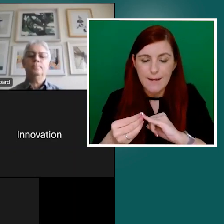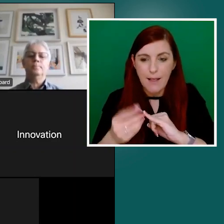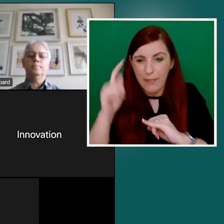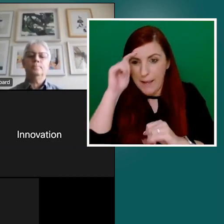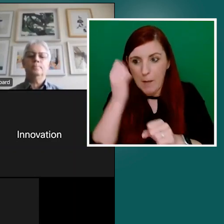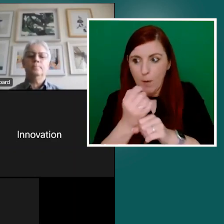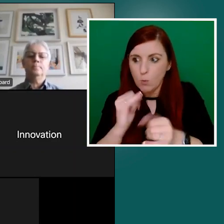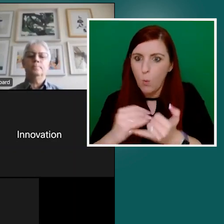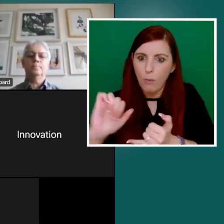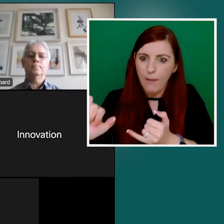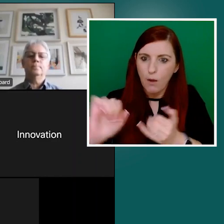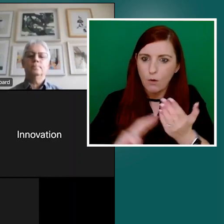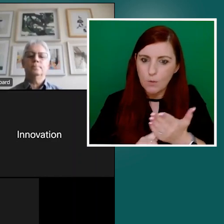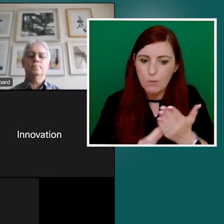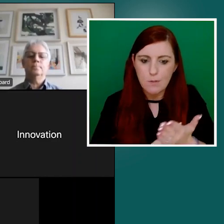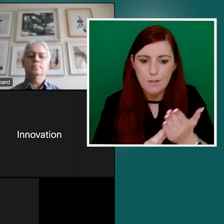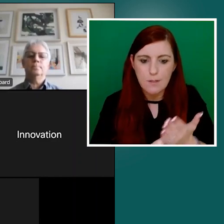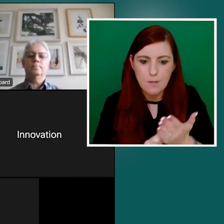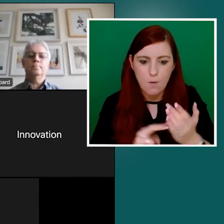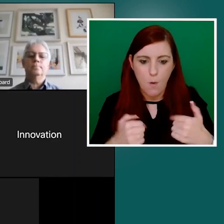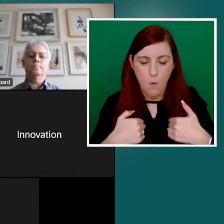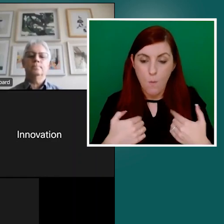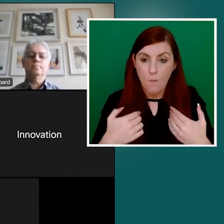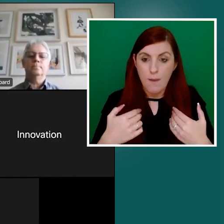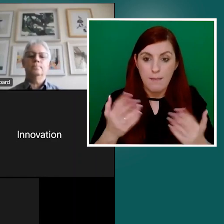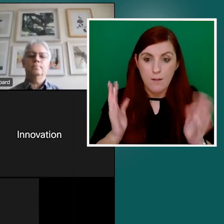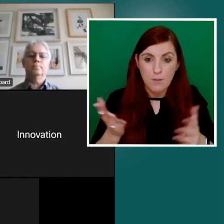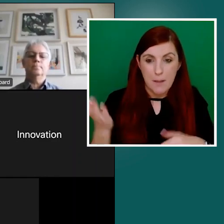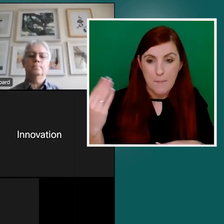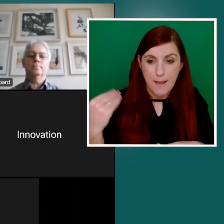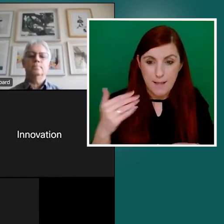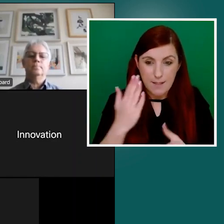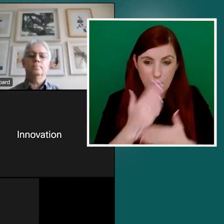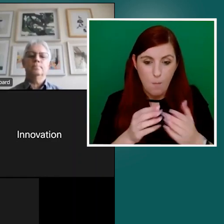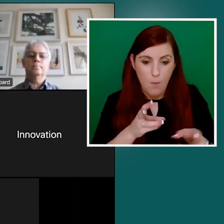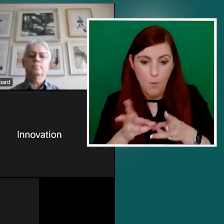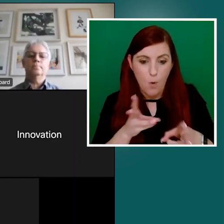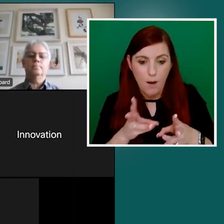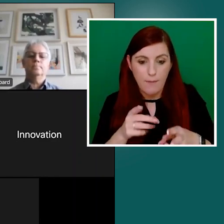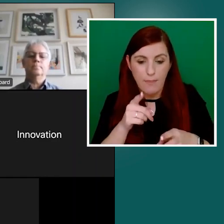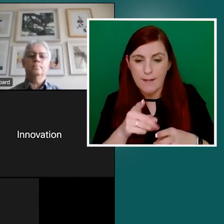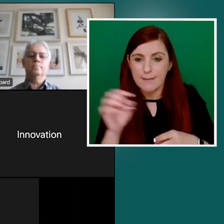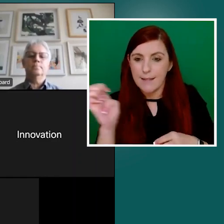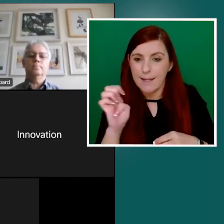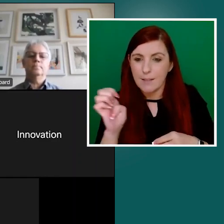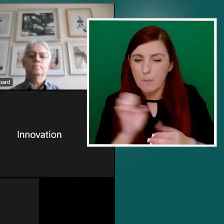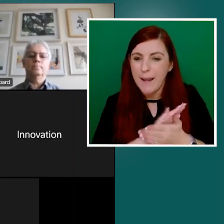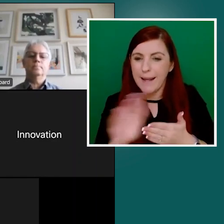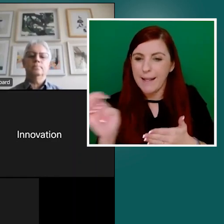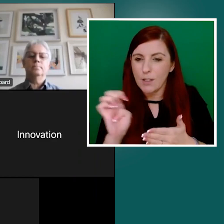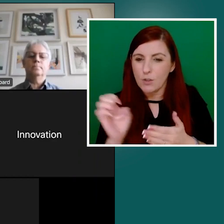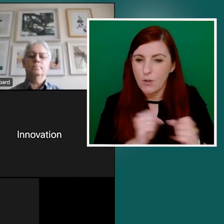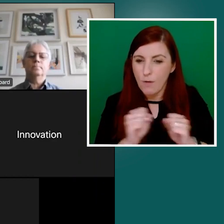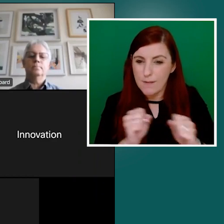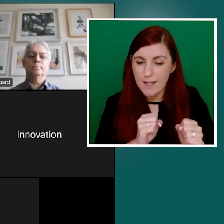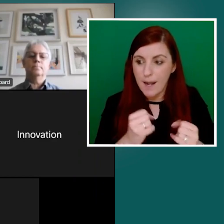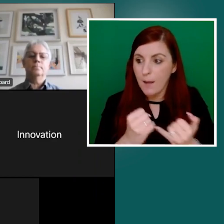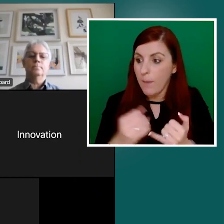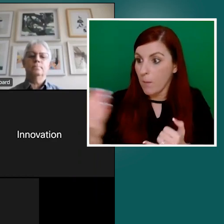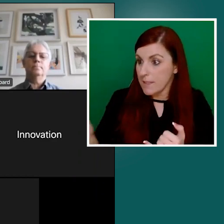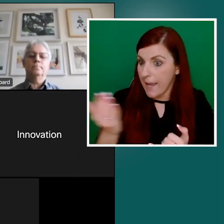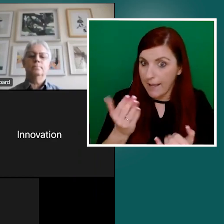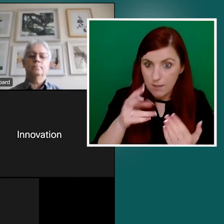we have in the past and that would be some of the work that the plain English service does as well as looking at documents and saying, OK, some of this is working.